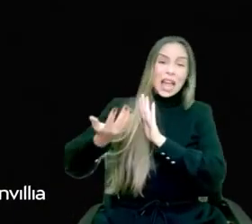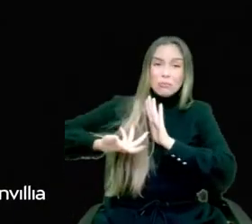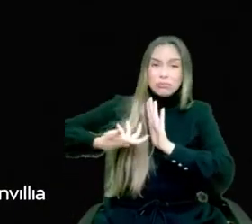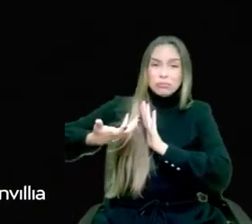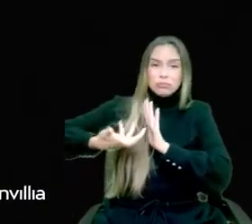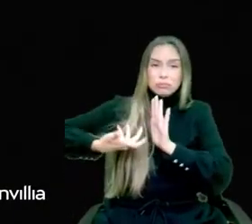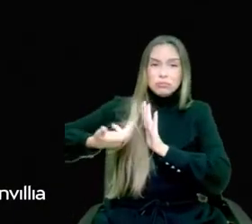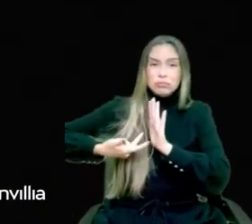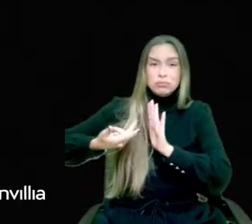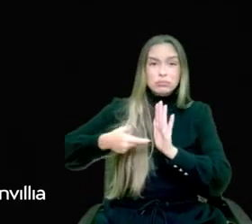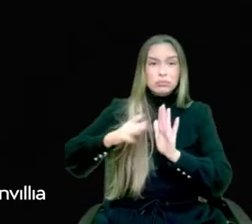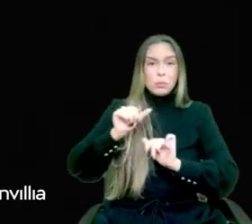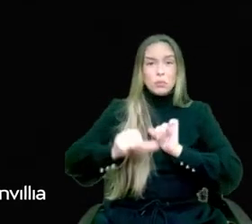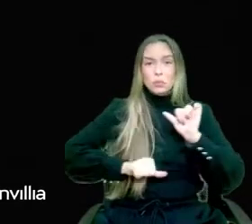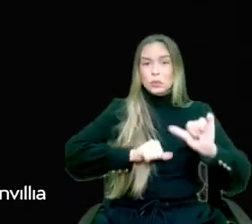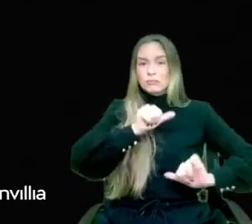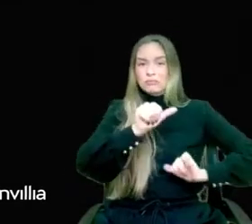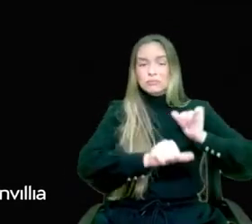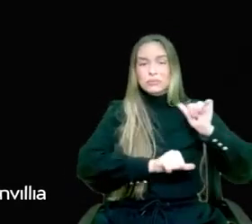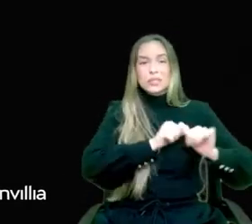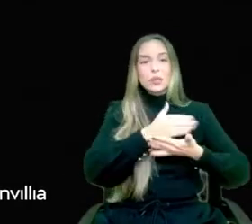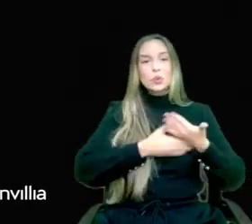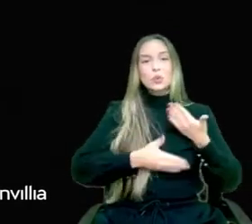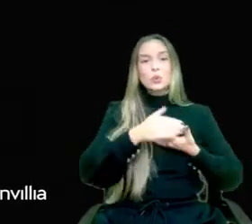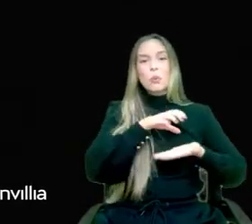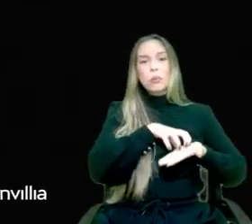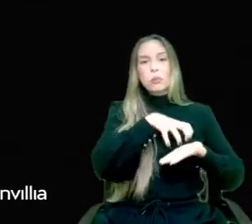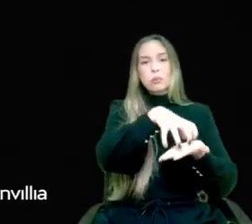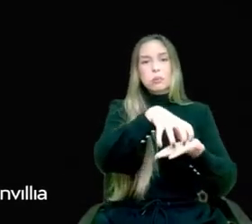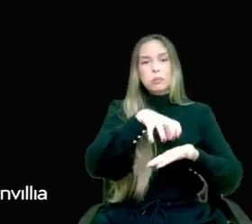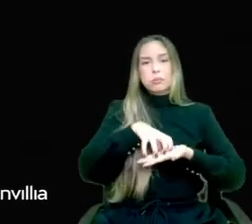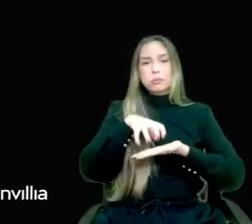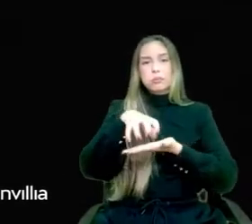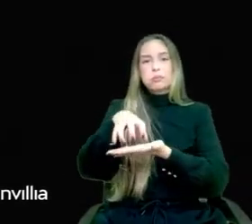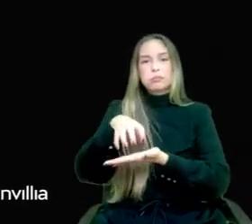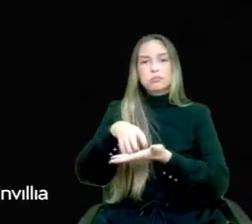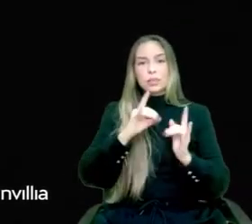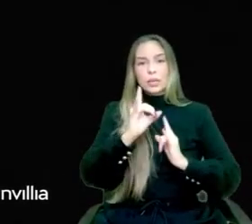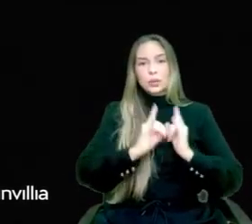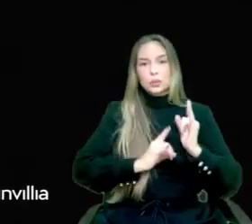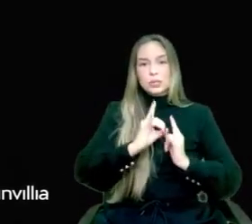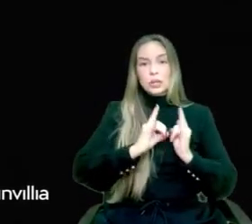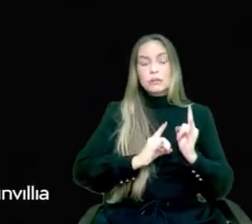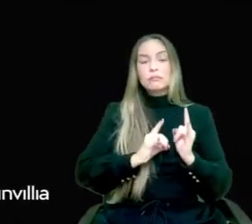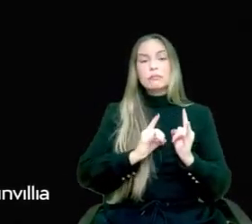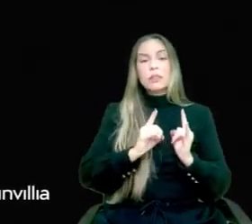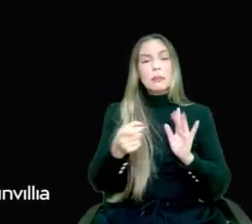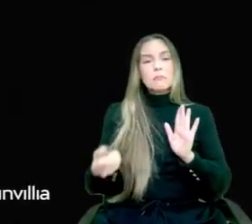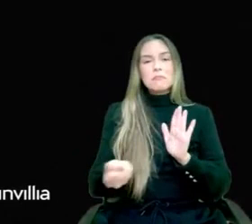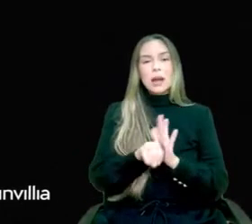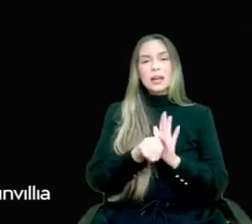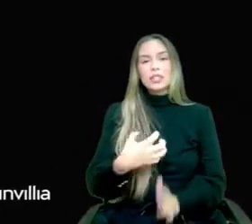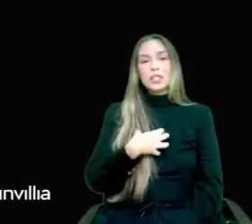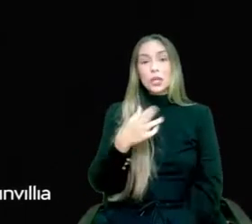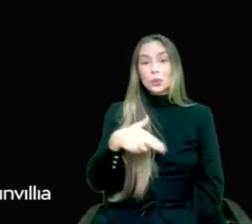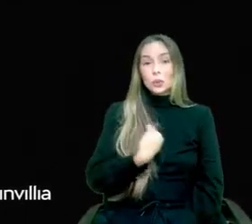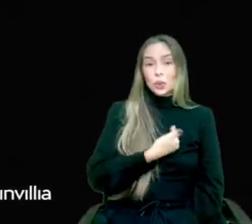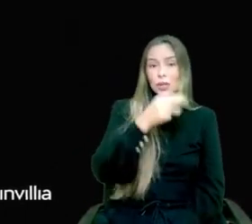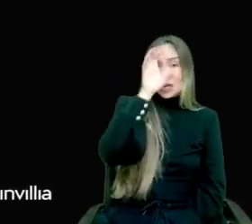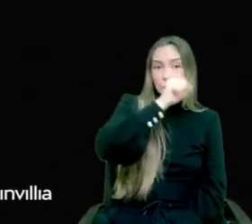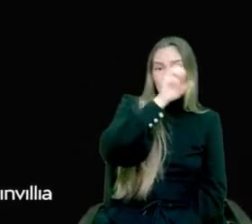every single industry, impacting the way we learn, the way we work,